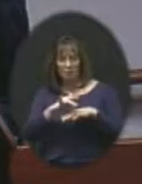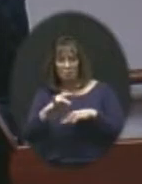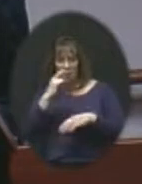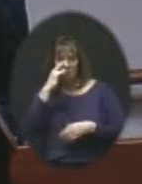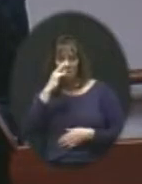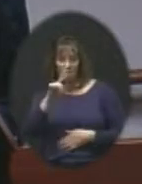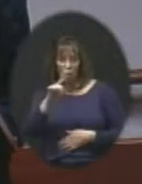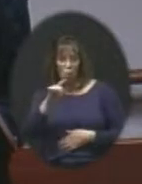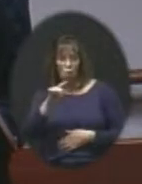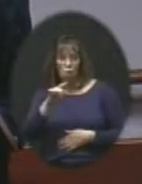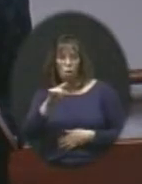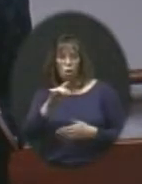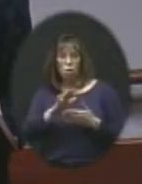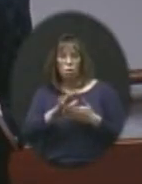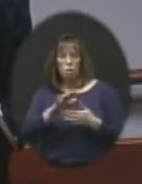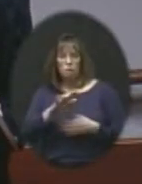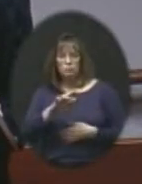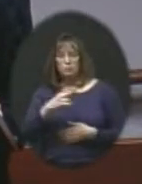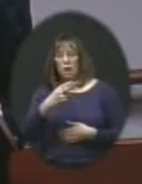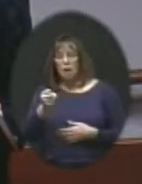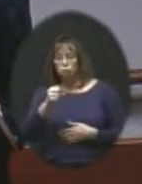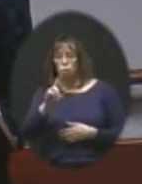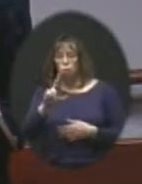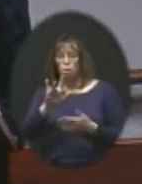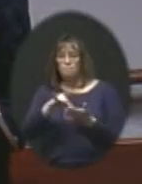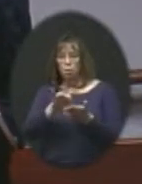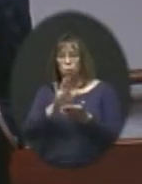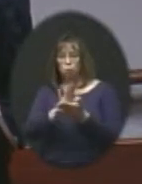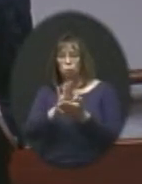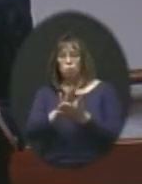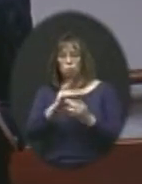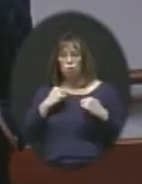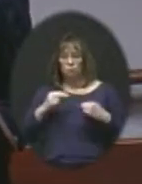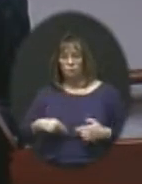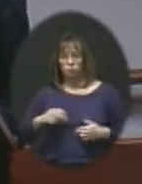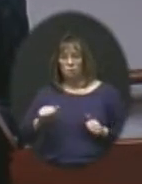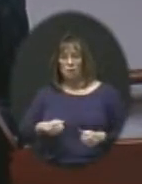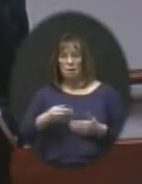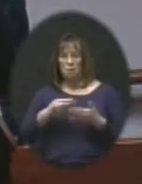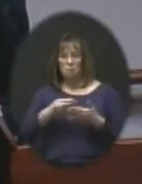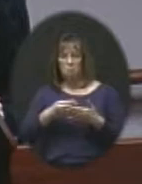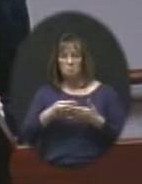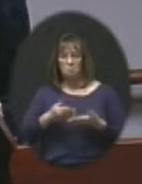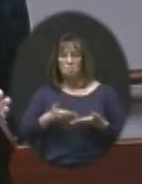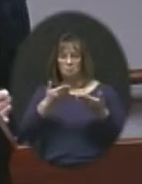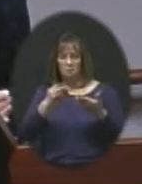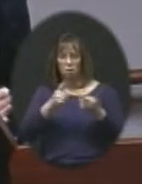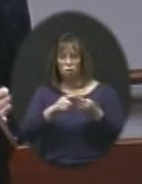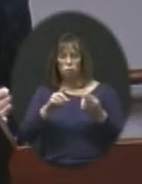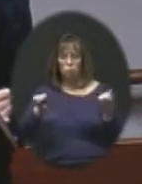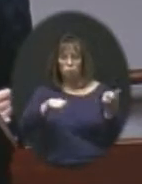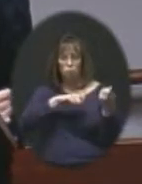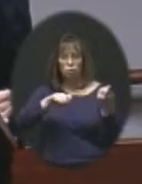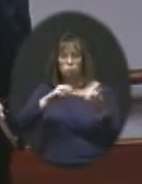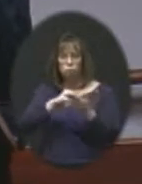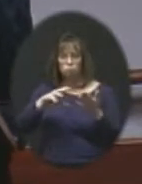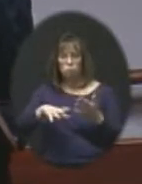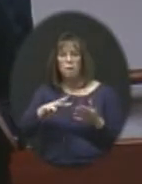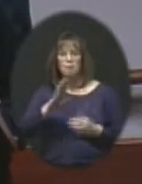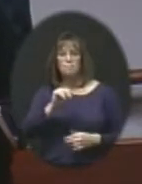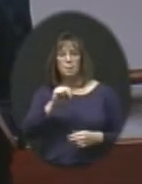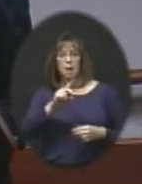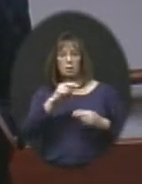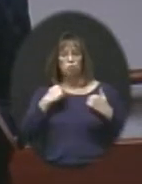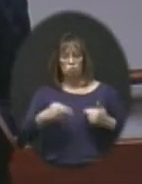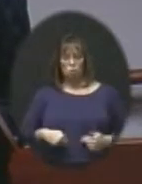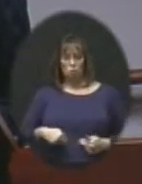secondary or middle school uniforms that could be provided to the orchestra students. Like I said, band uniforms are provided,